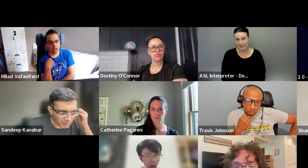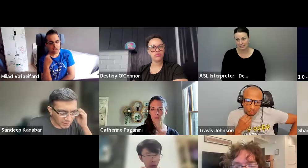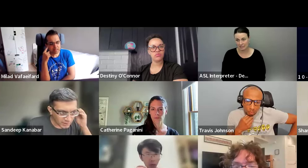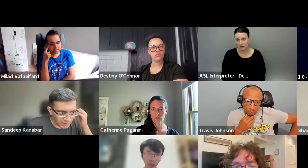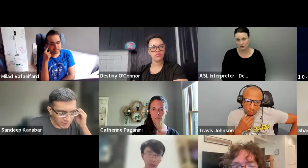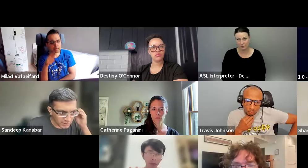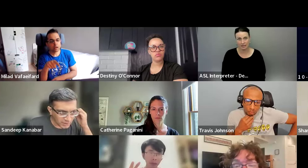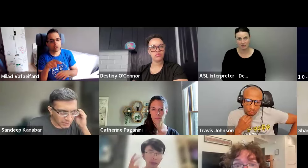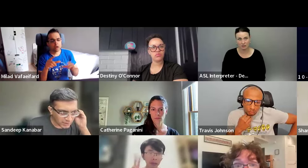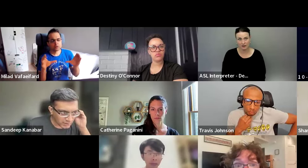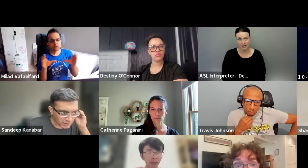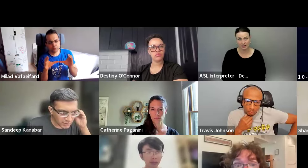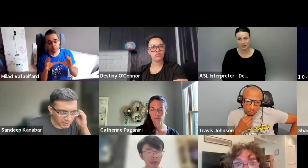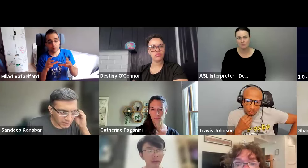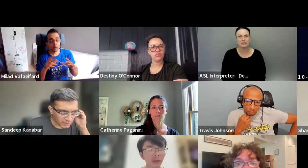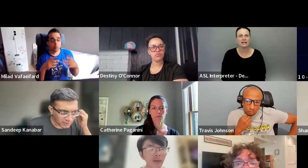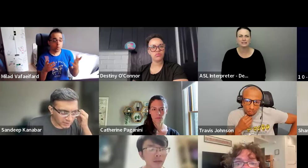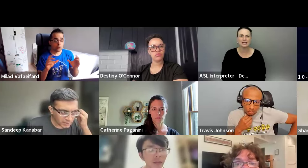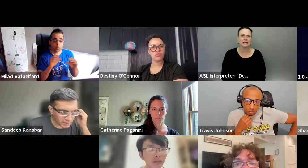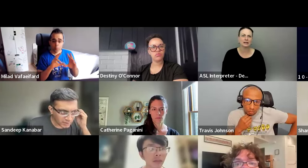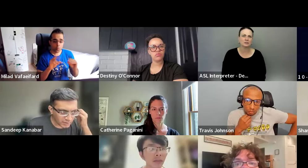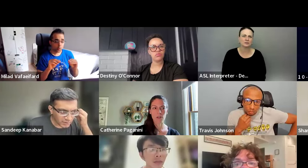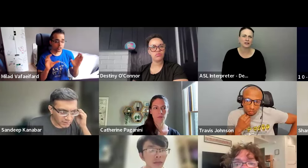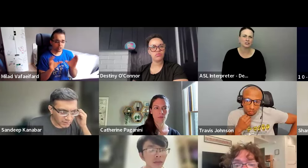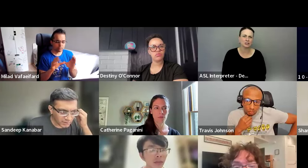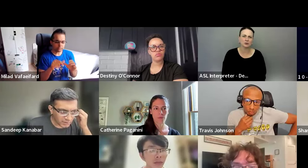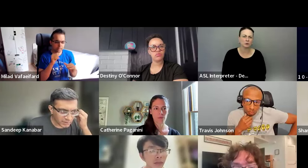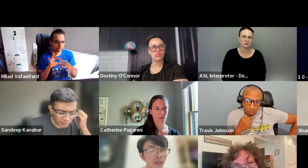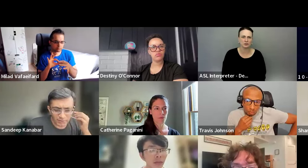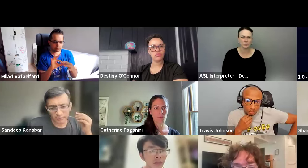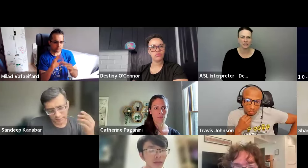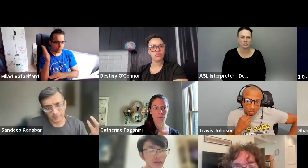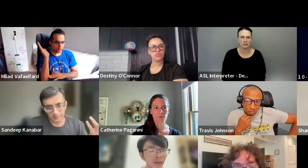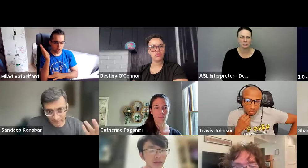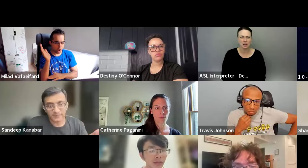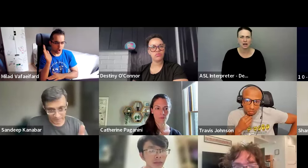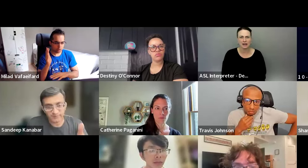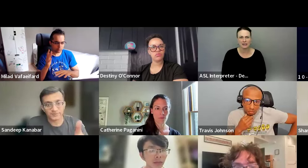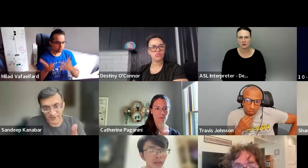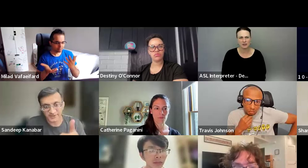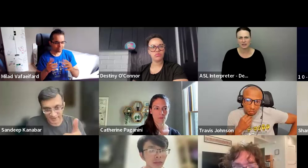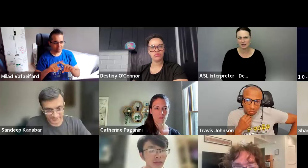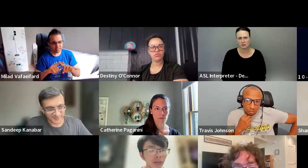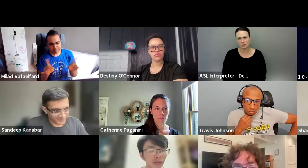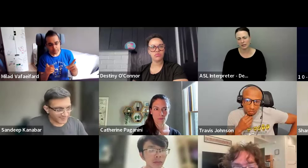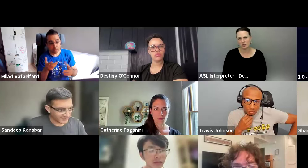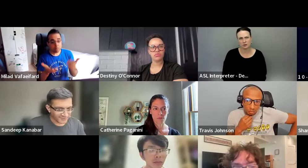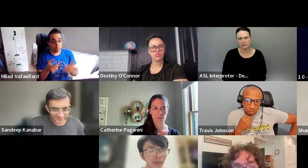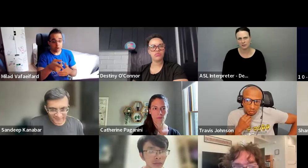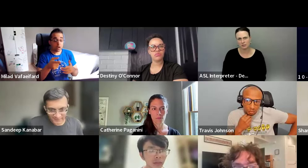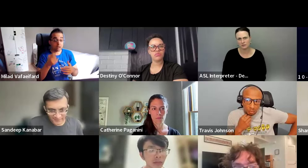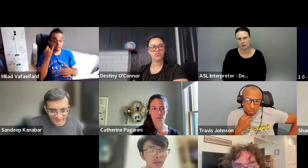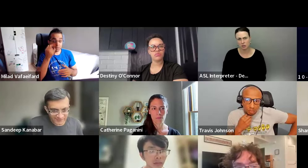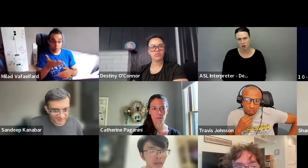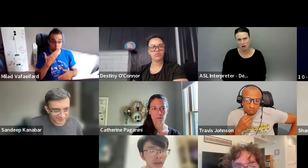Can I still, if I'm not certified, Milad saying, yeah, certification or no certification. I don't think that is related to